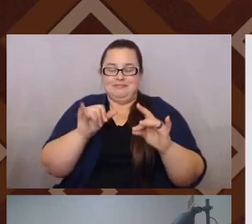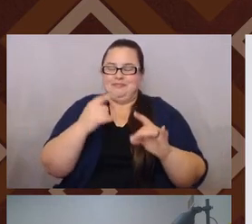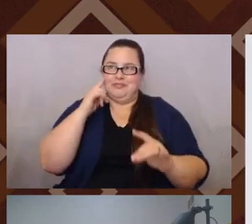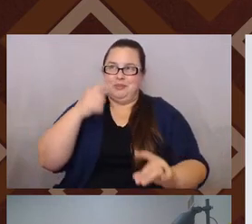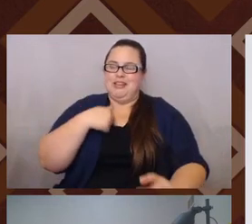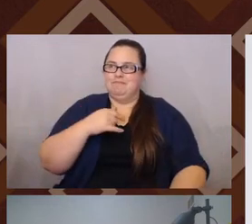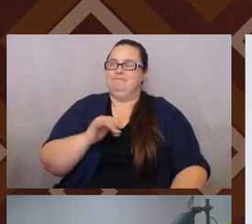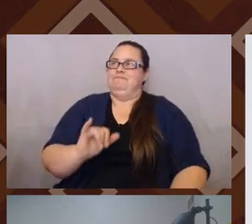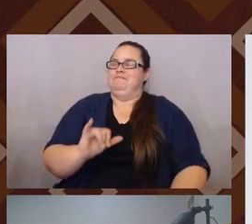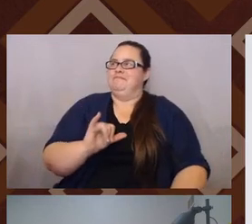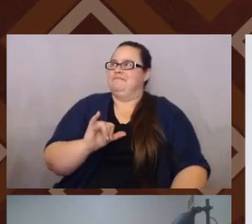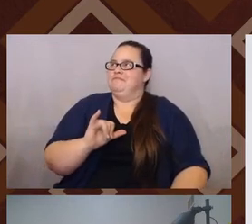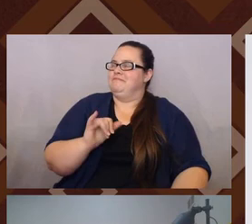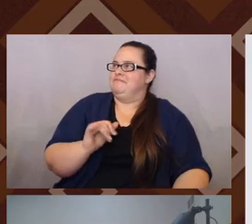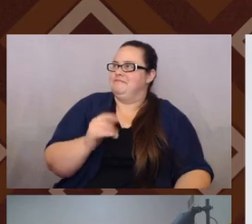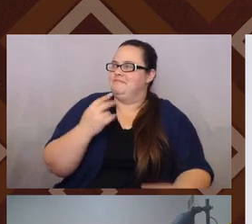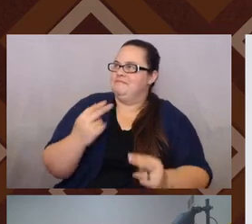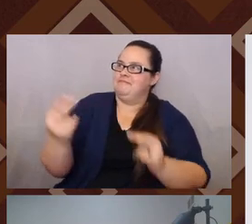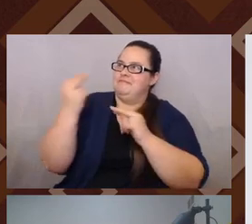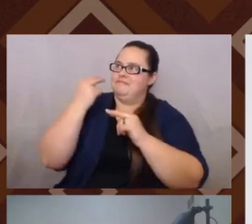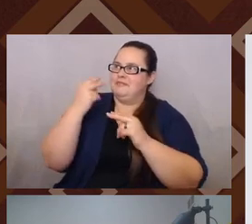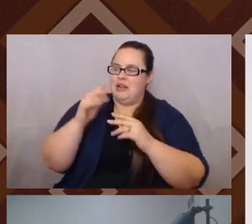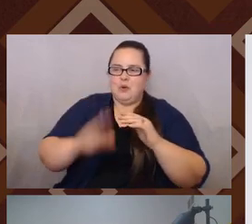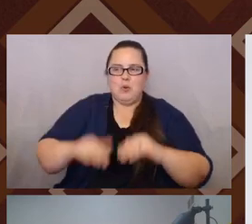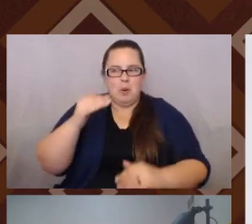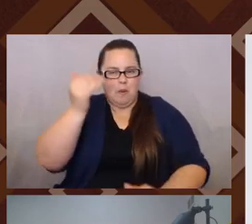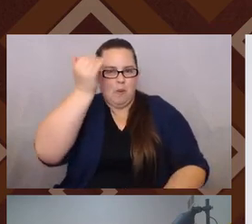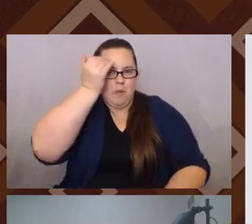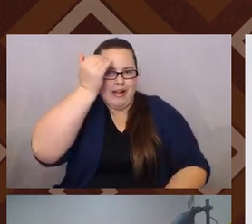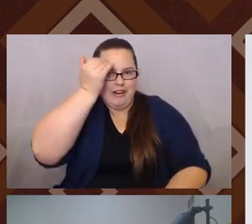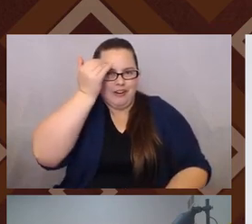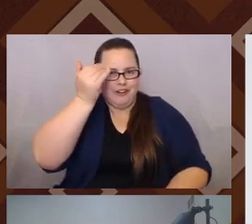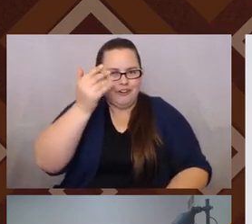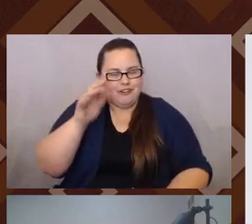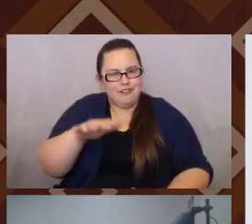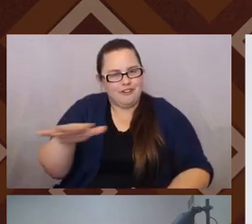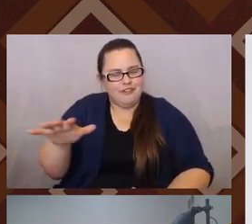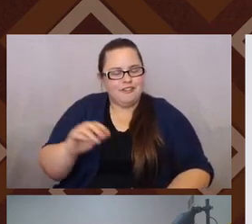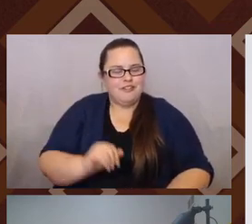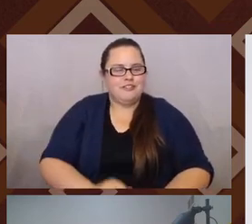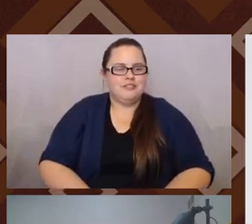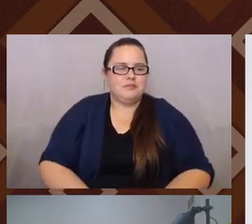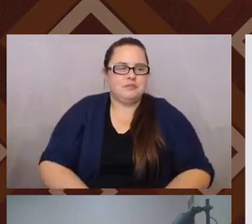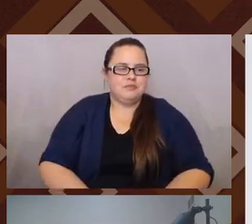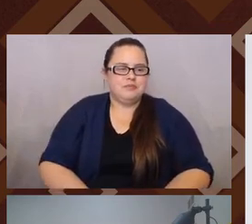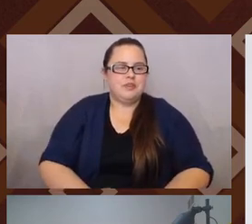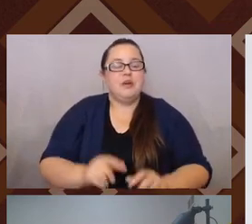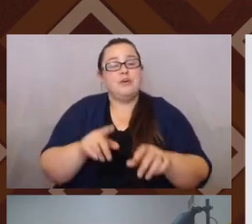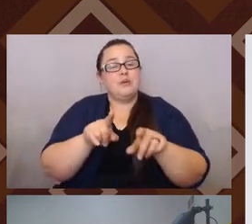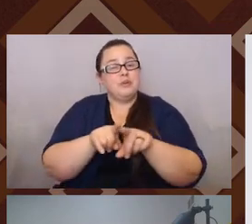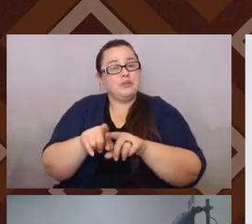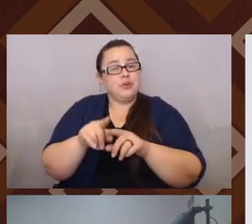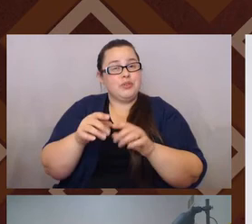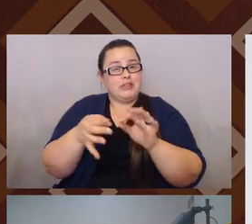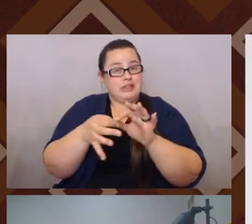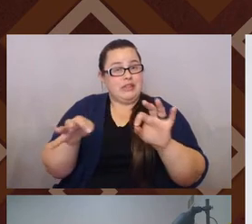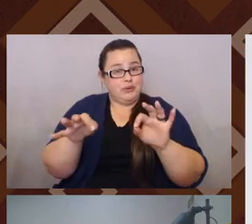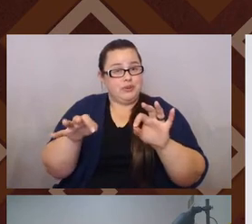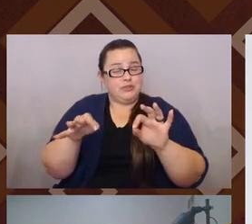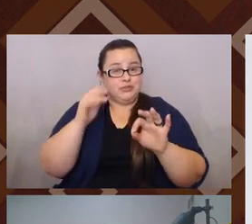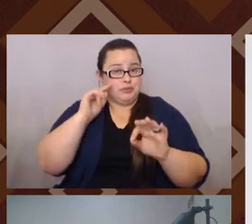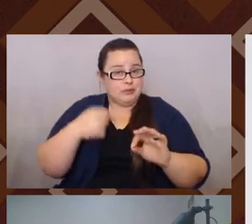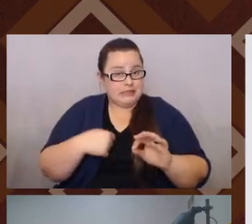you know, again, grew up in very aware of it in that, in that sense. Um, I would say also though, the language piece for me is, um,